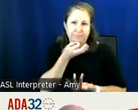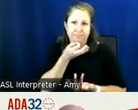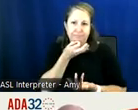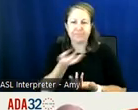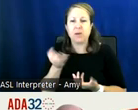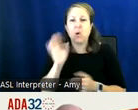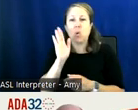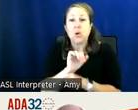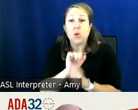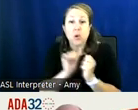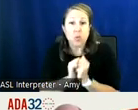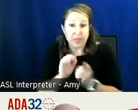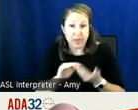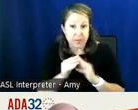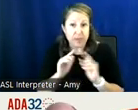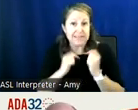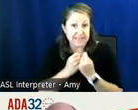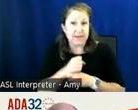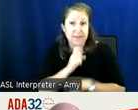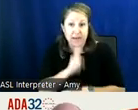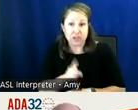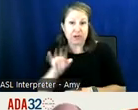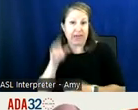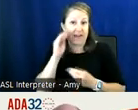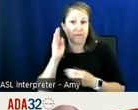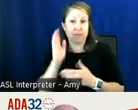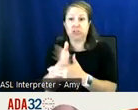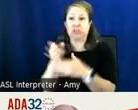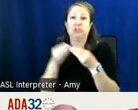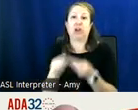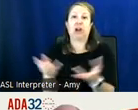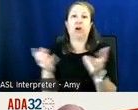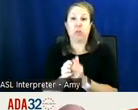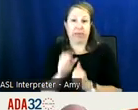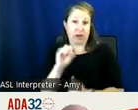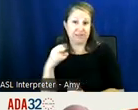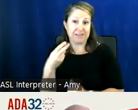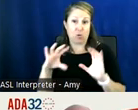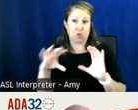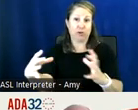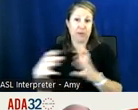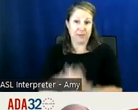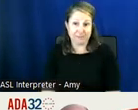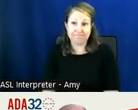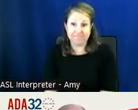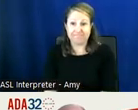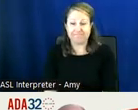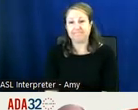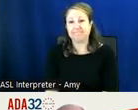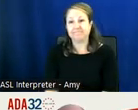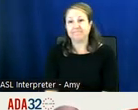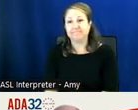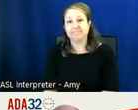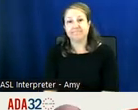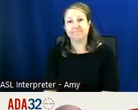our communications team to ensure that information is shared with our stakeholder community as well uh thank you and